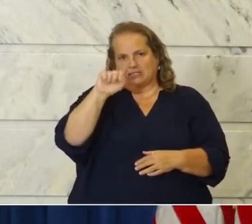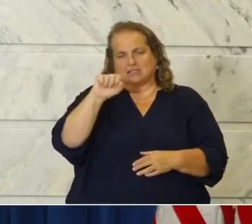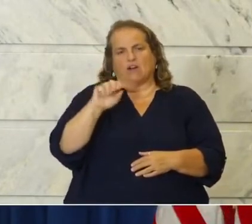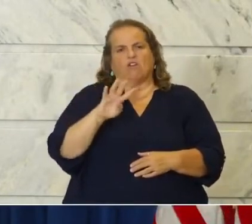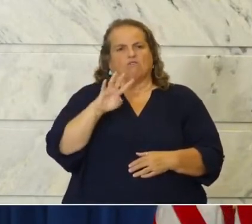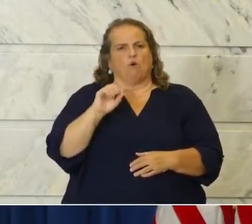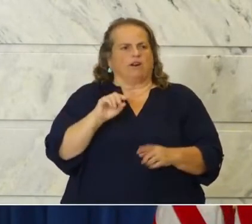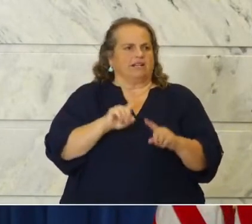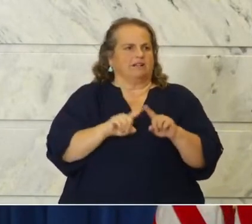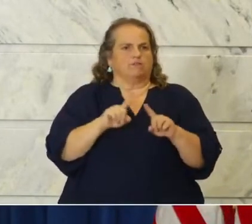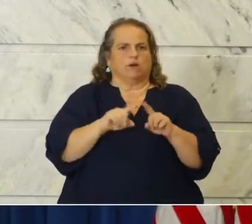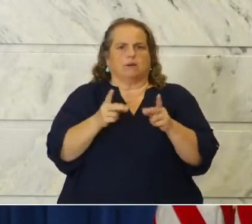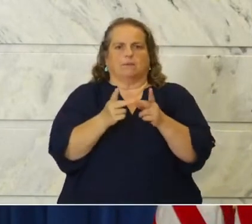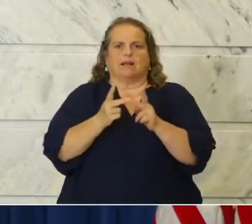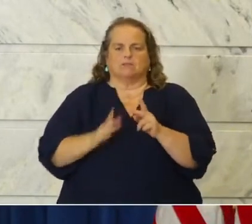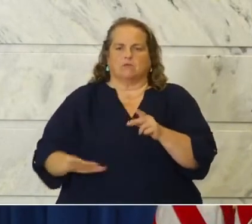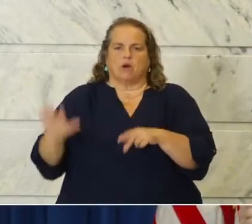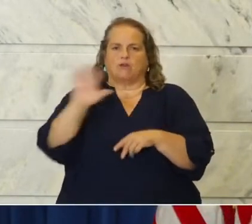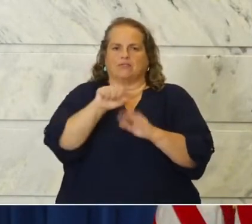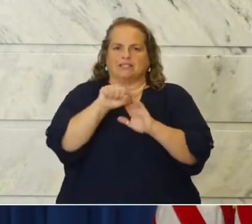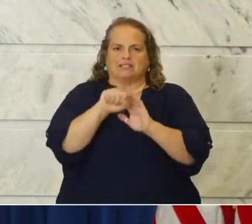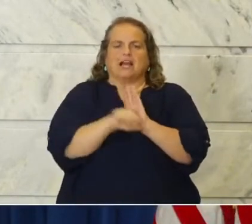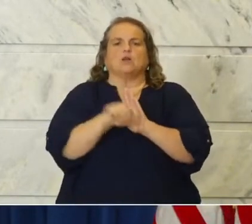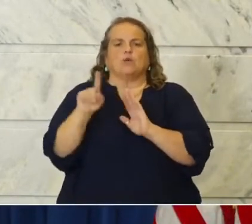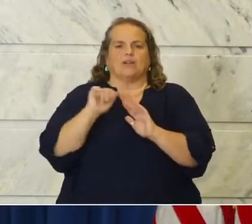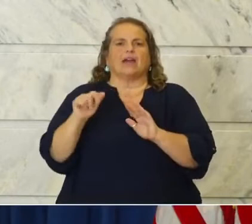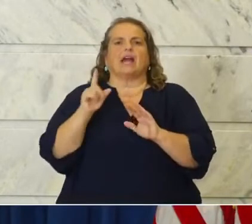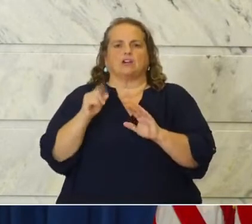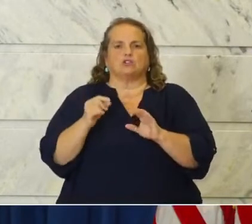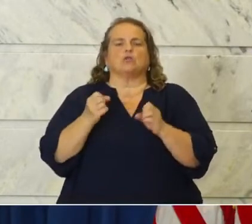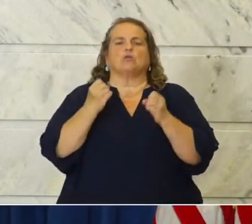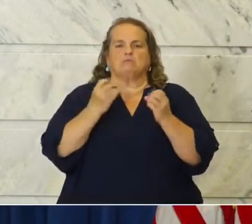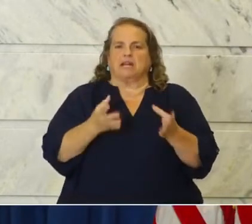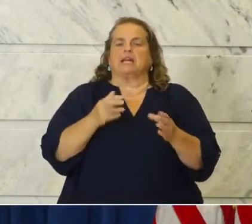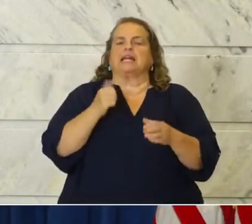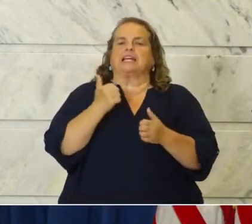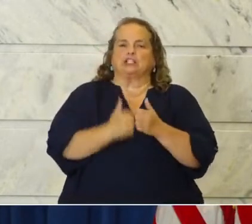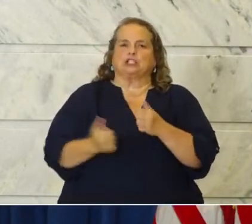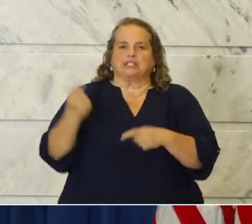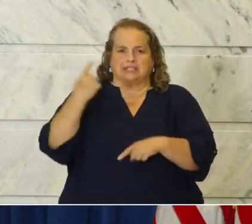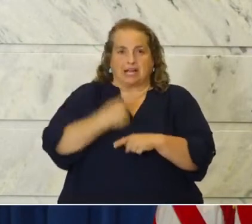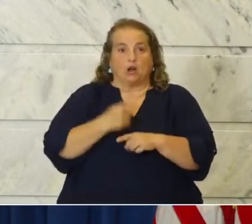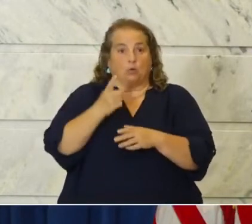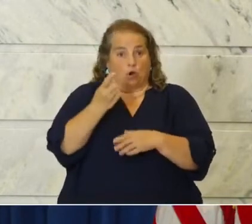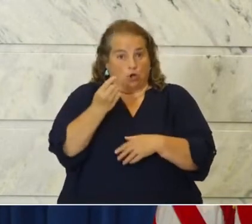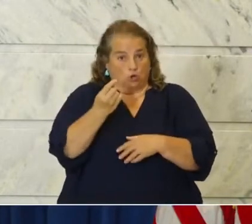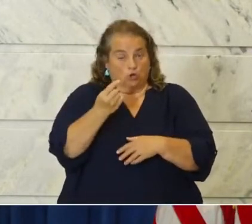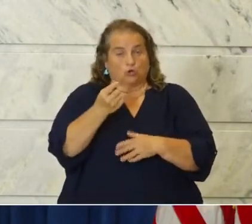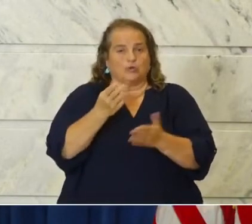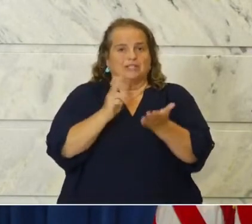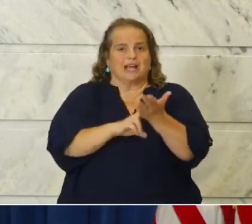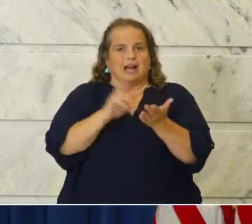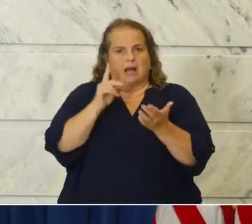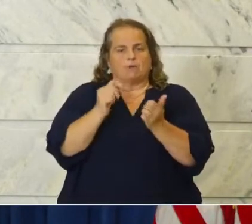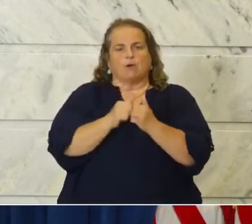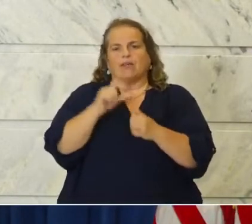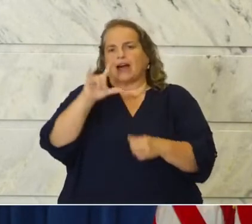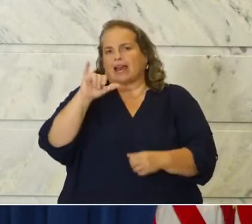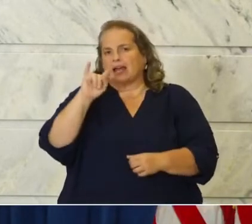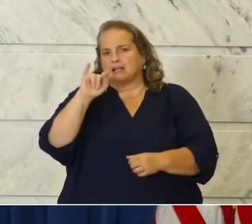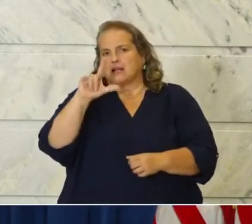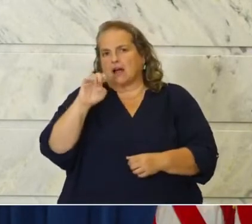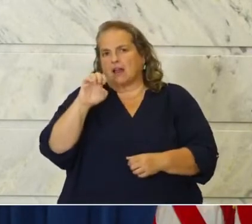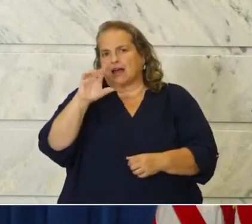across the state where they're going to be able to do a significant capacity each day. What you'll do is you'll sign up at that little clinic online